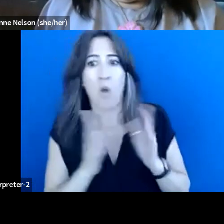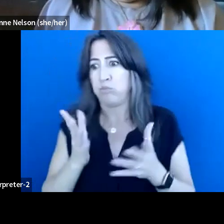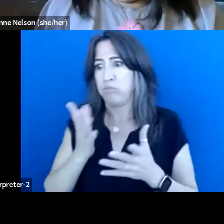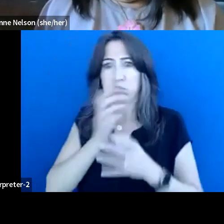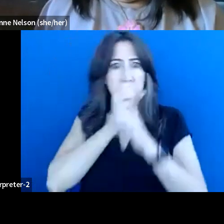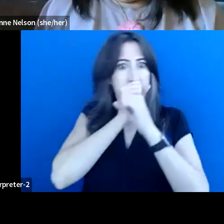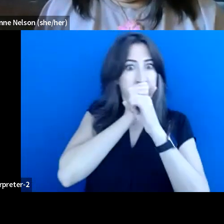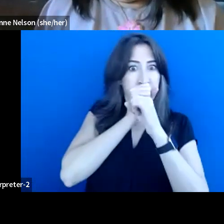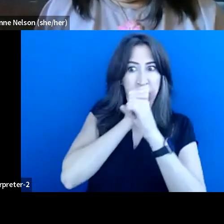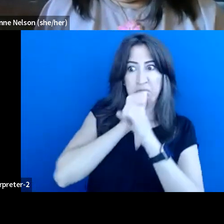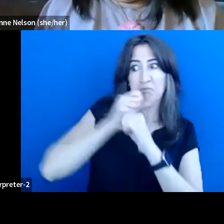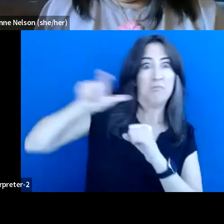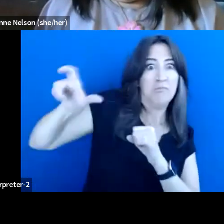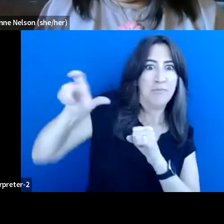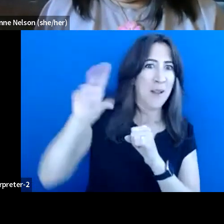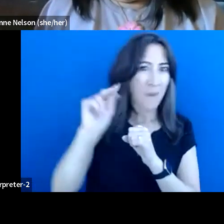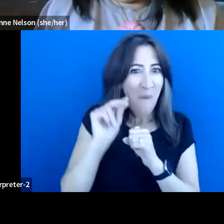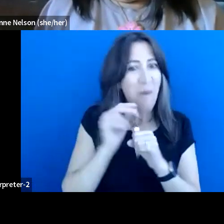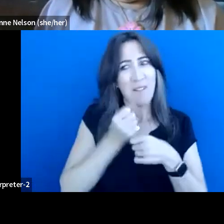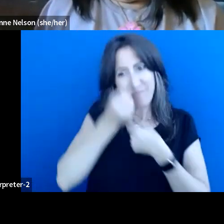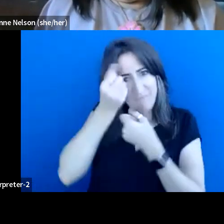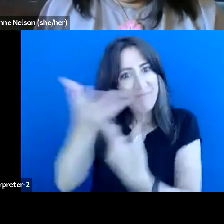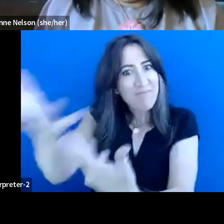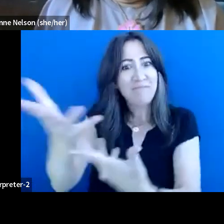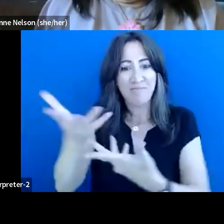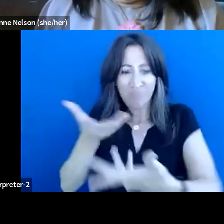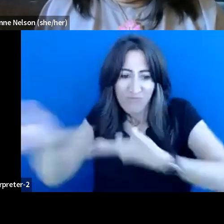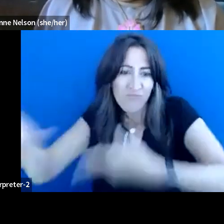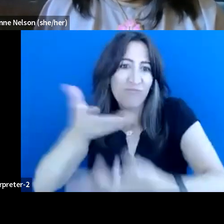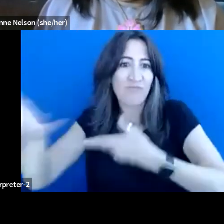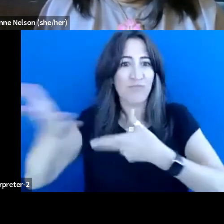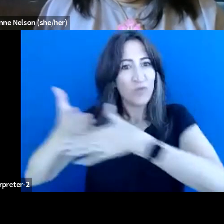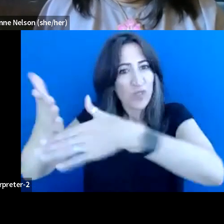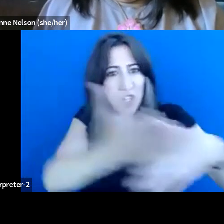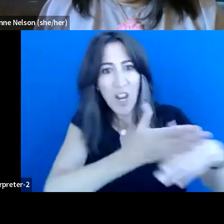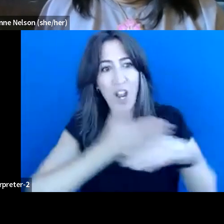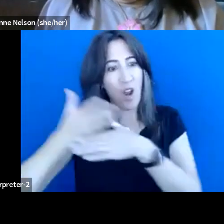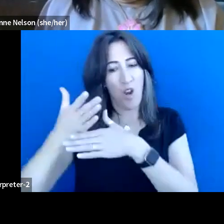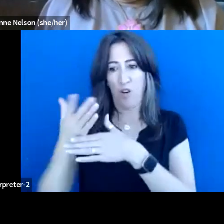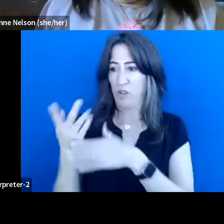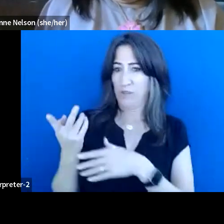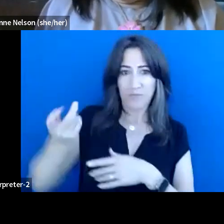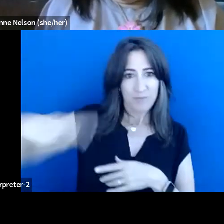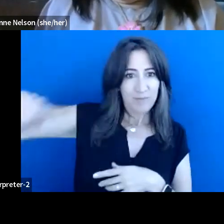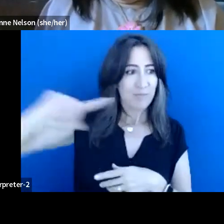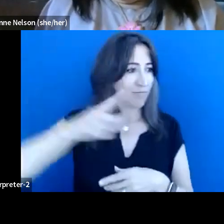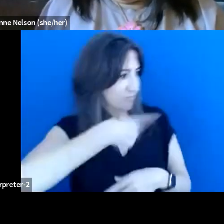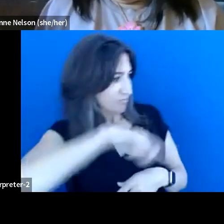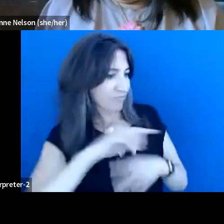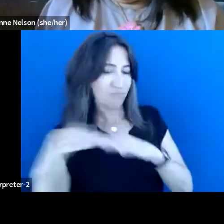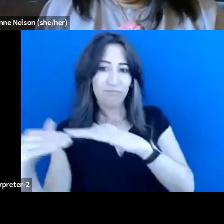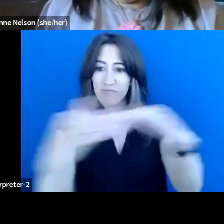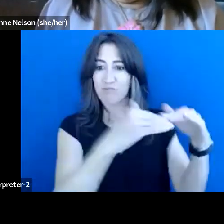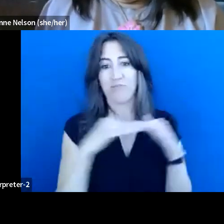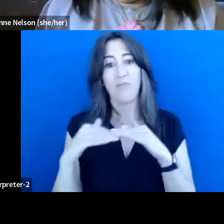ourselves. We want to make sure that other communities understand this approach. And I think it's, uh, you know, well, we're at year one,